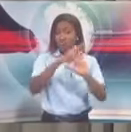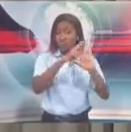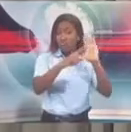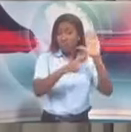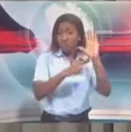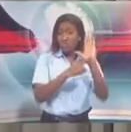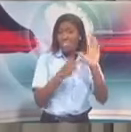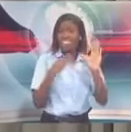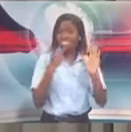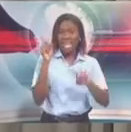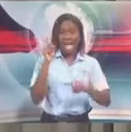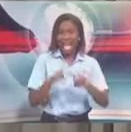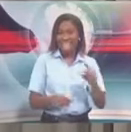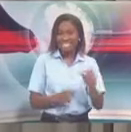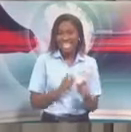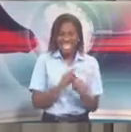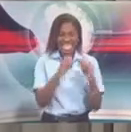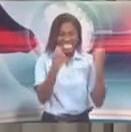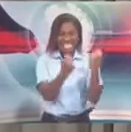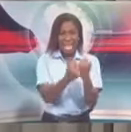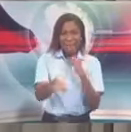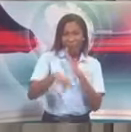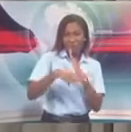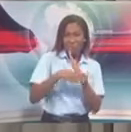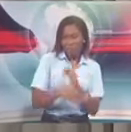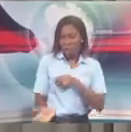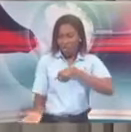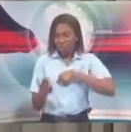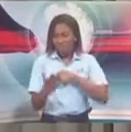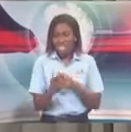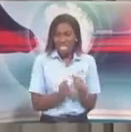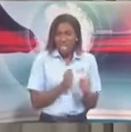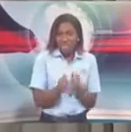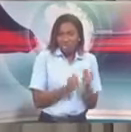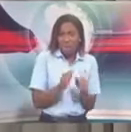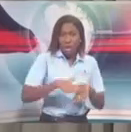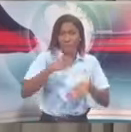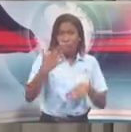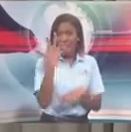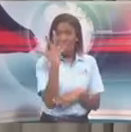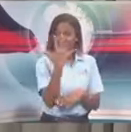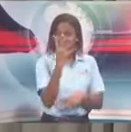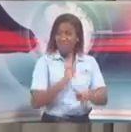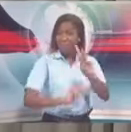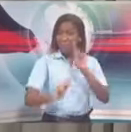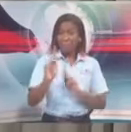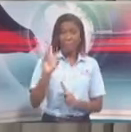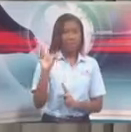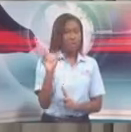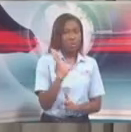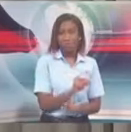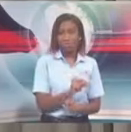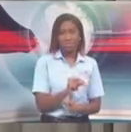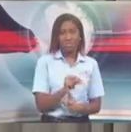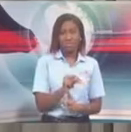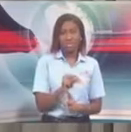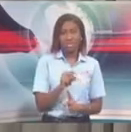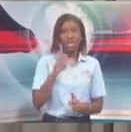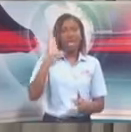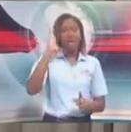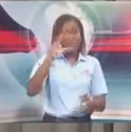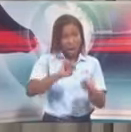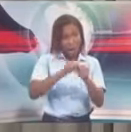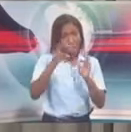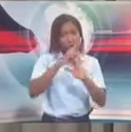in any sport or team sport which involves more than five persons. That will be a breach of the regulations. We're asking people to